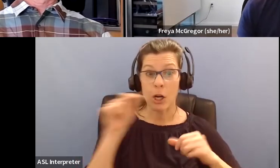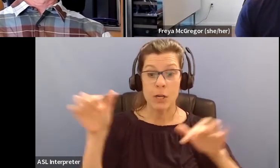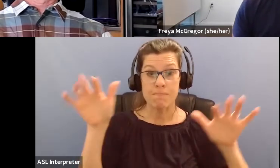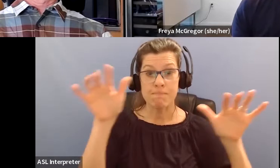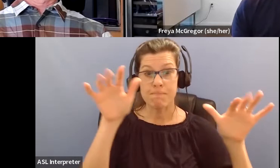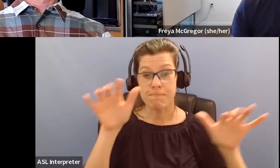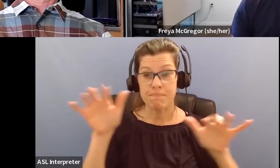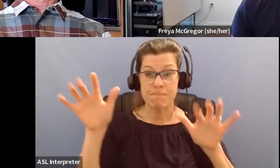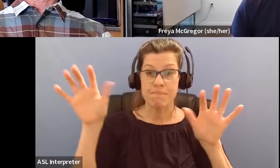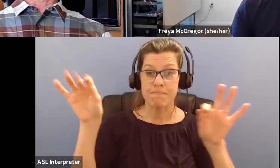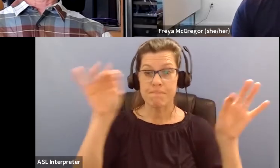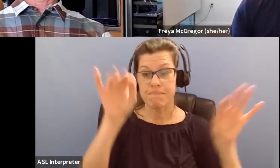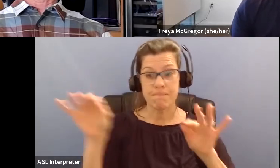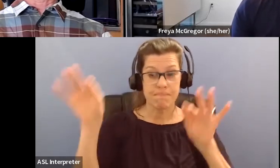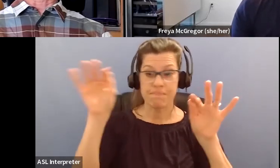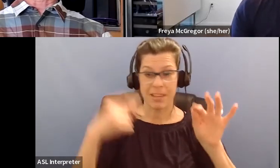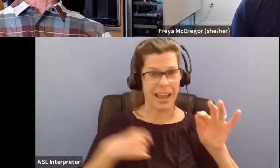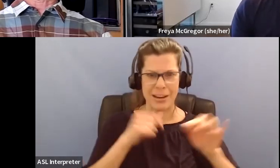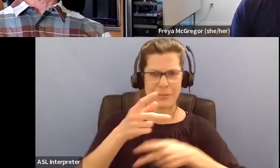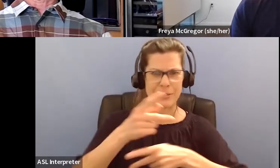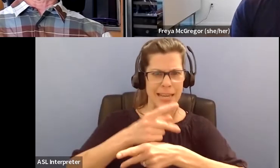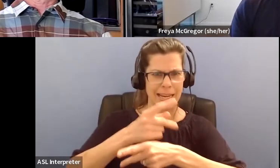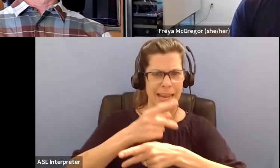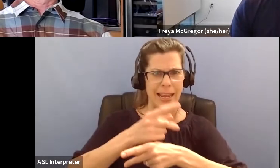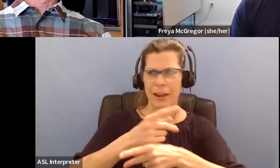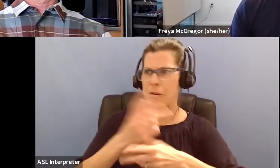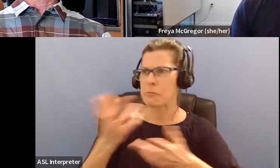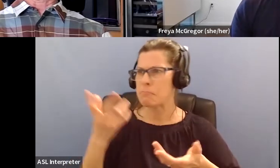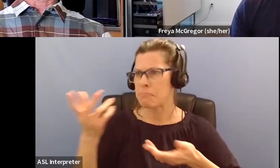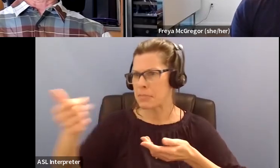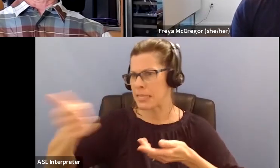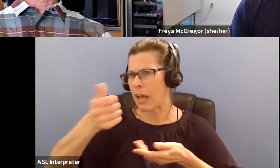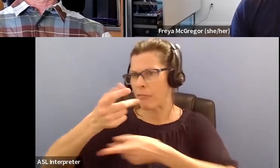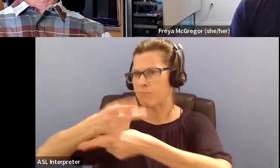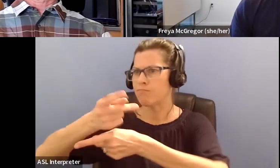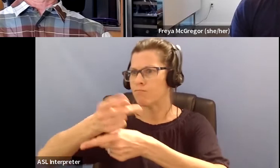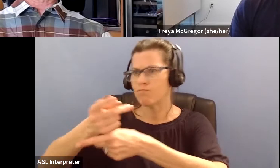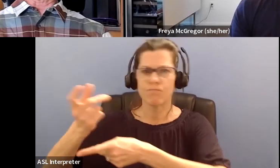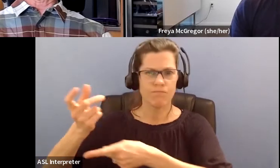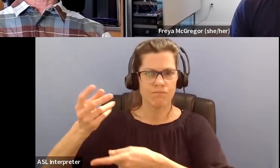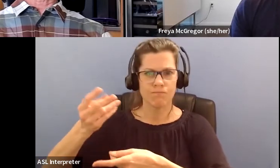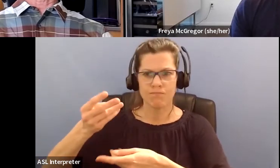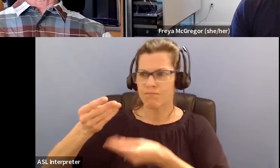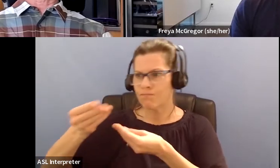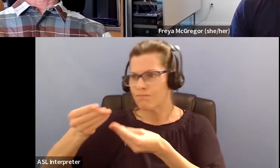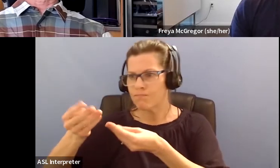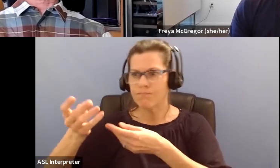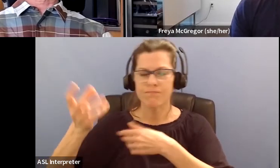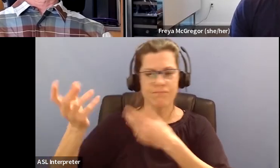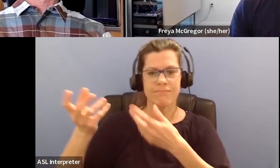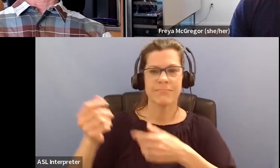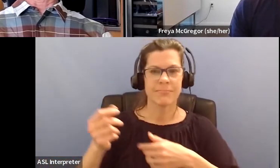I have a piece of nature that is flying into my backyard.